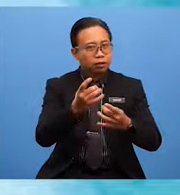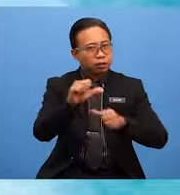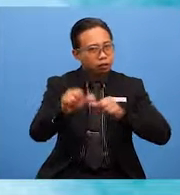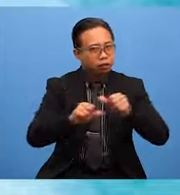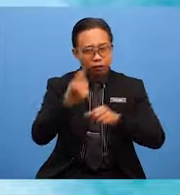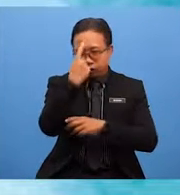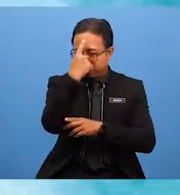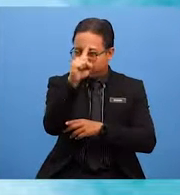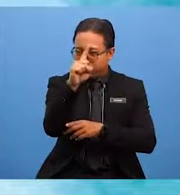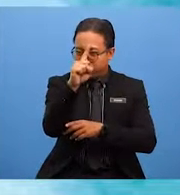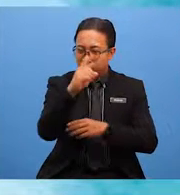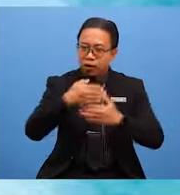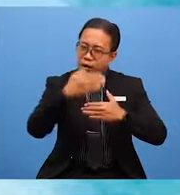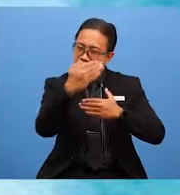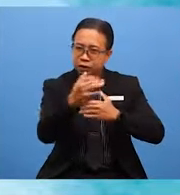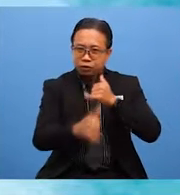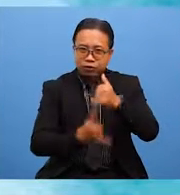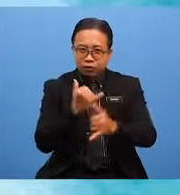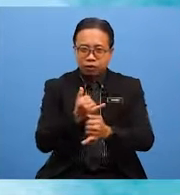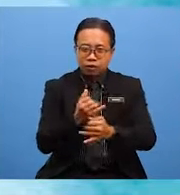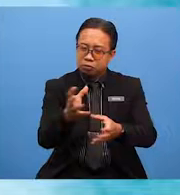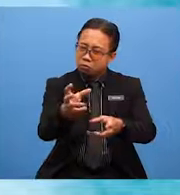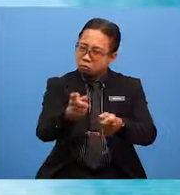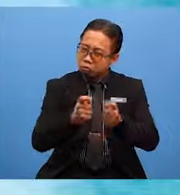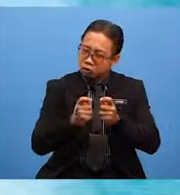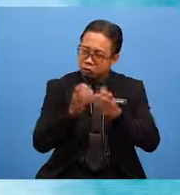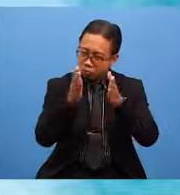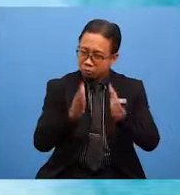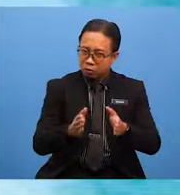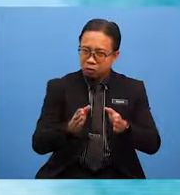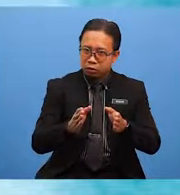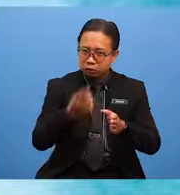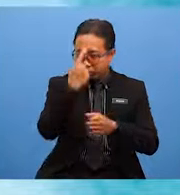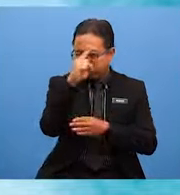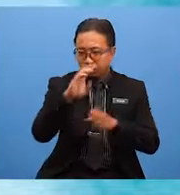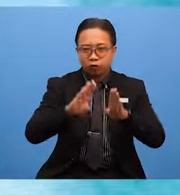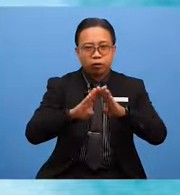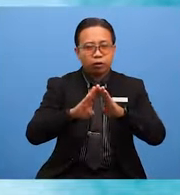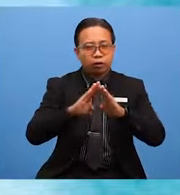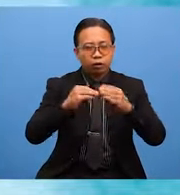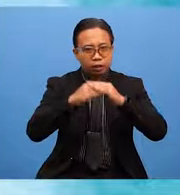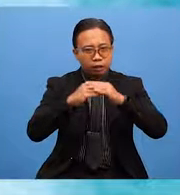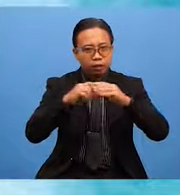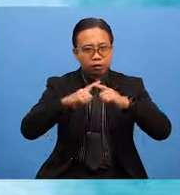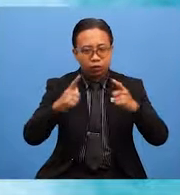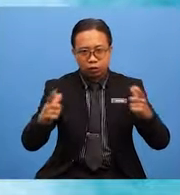planned next year to increase participation among the English Language Society members.